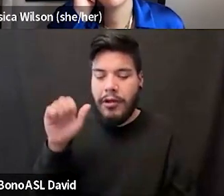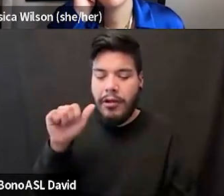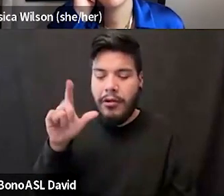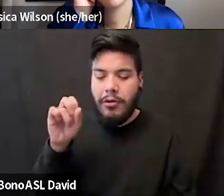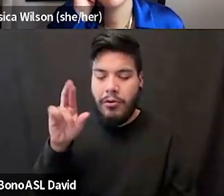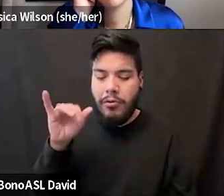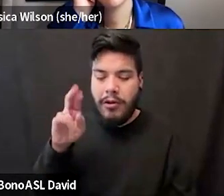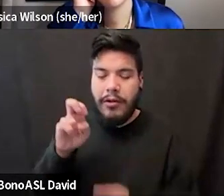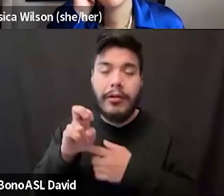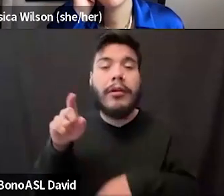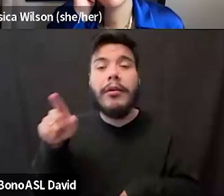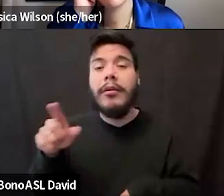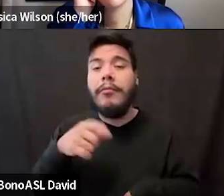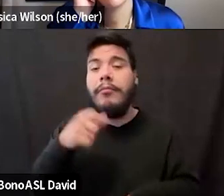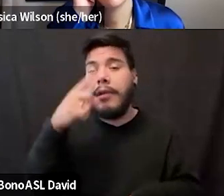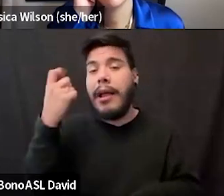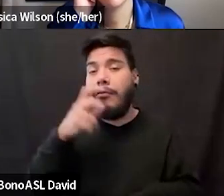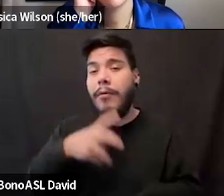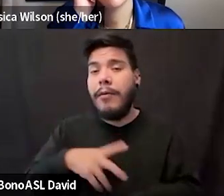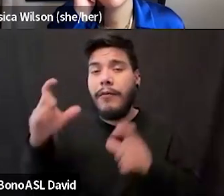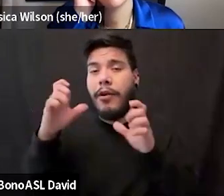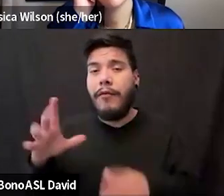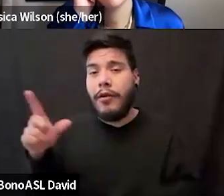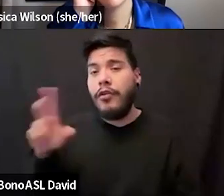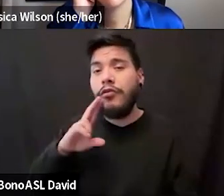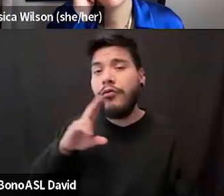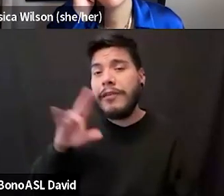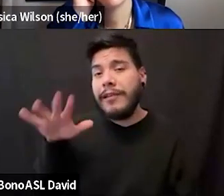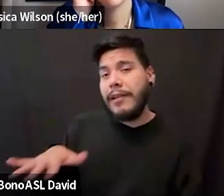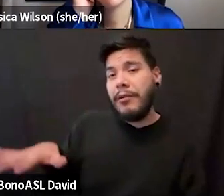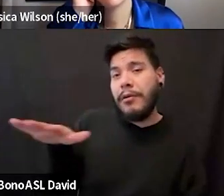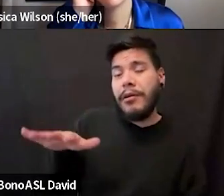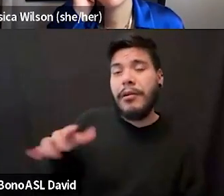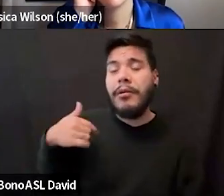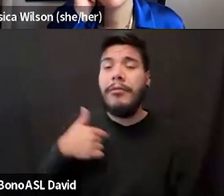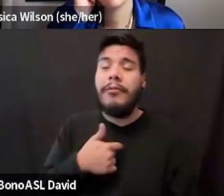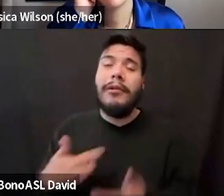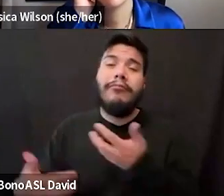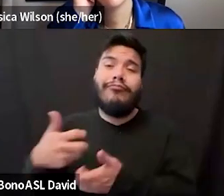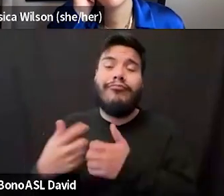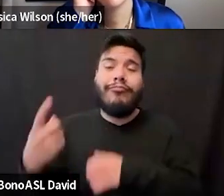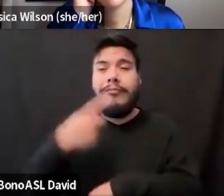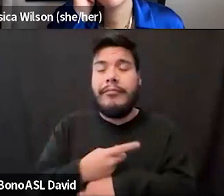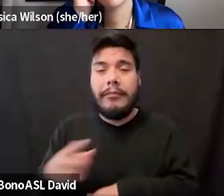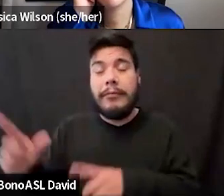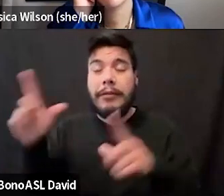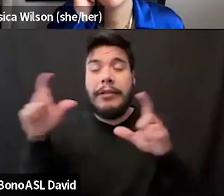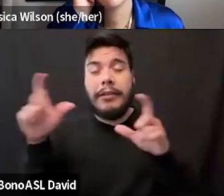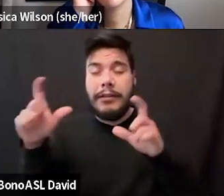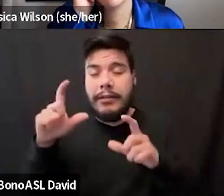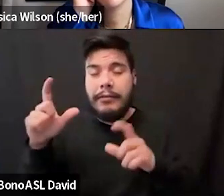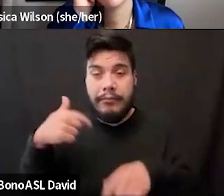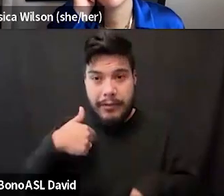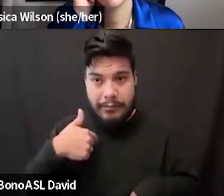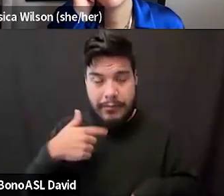young black woman photographer in the Houston area. And we, you know, we spent the day together when she was shooting these photos of me and she talked about